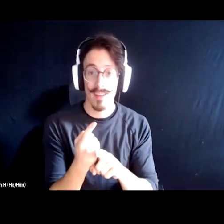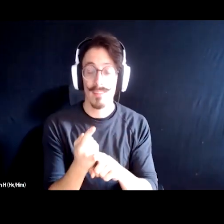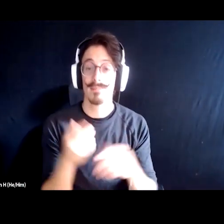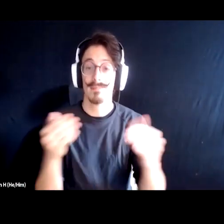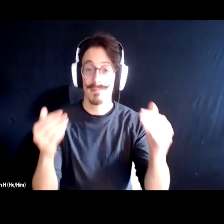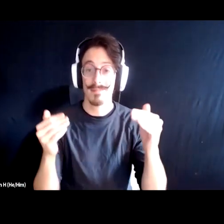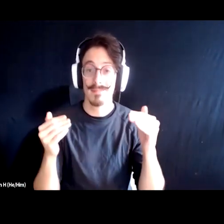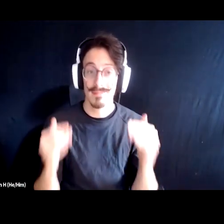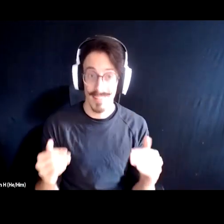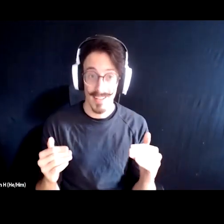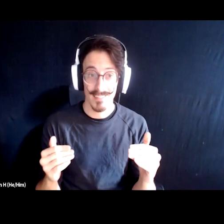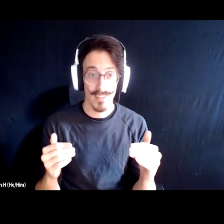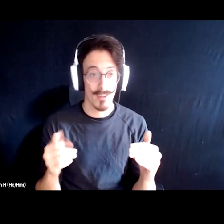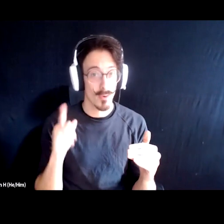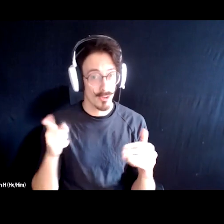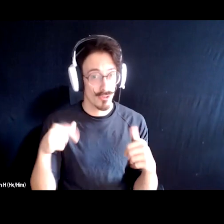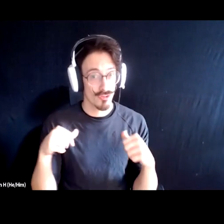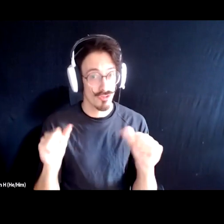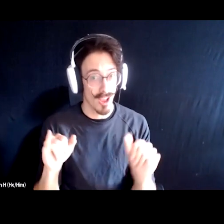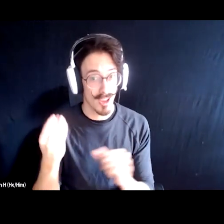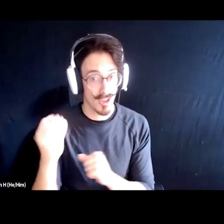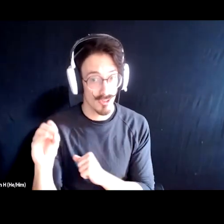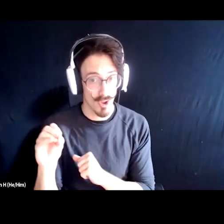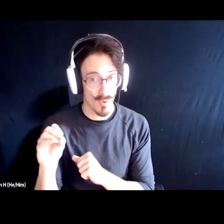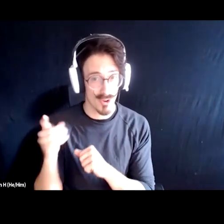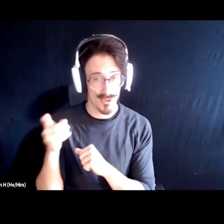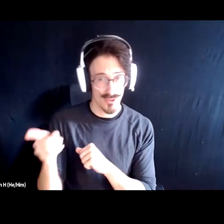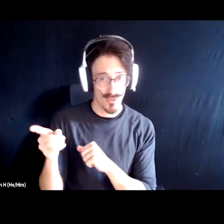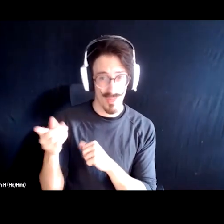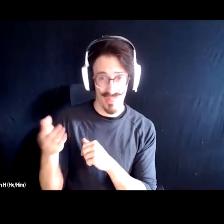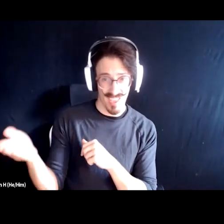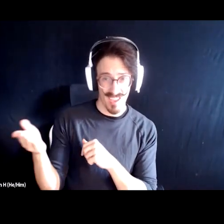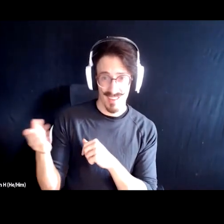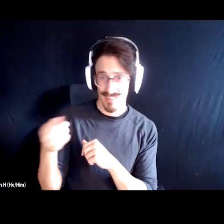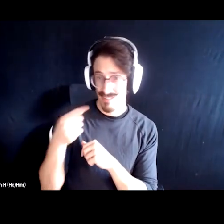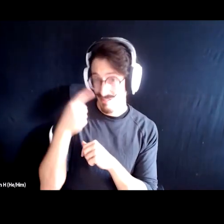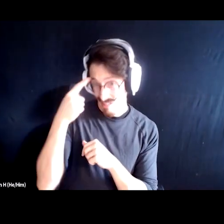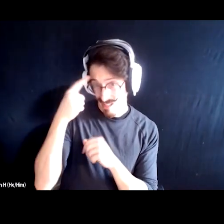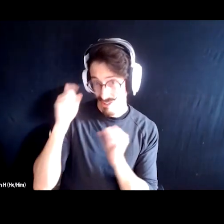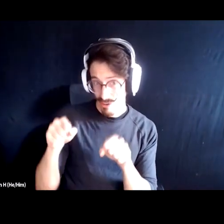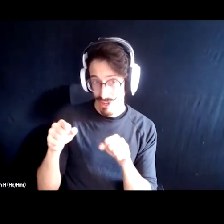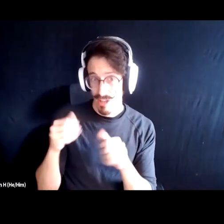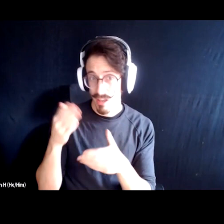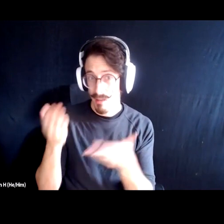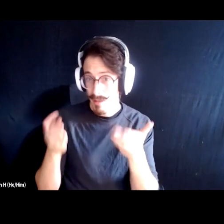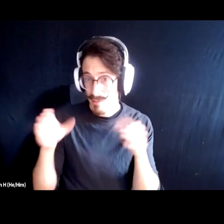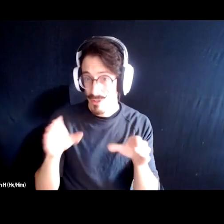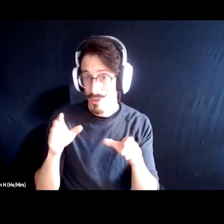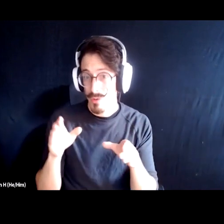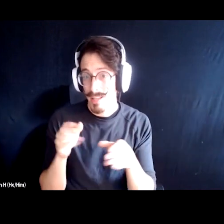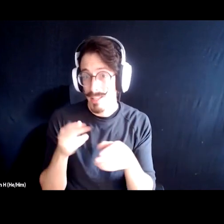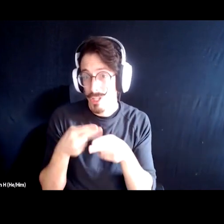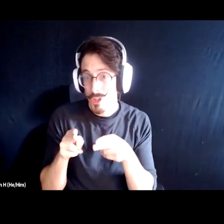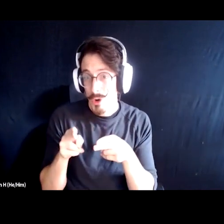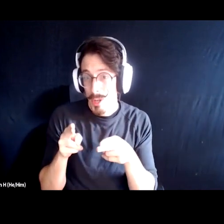and we're going to give this a shot, Joe, are you there? Do you think you could possibly do a little performance for us